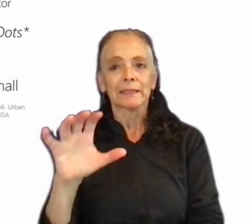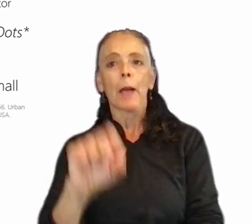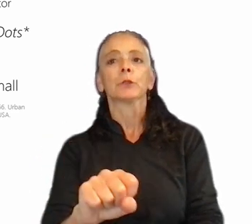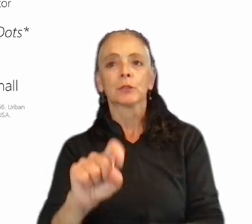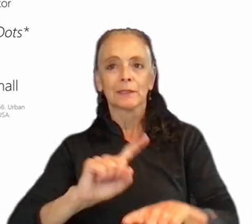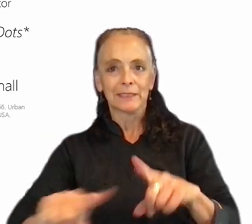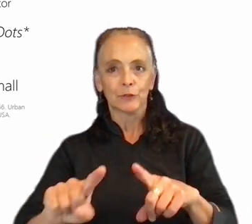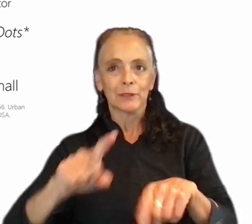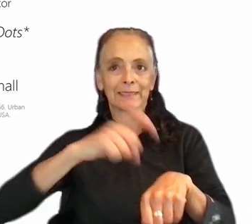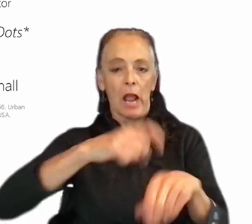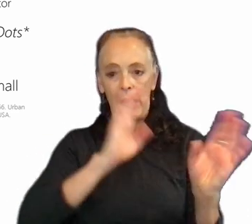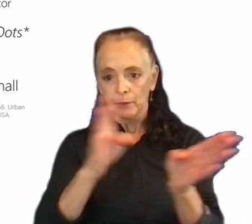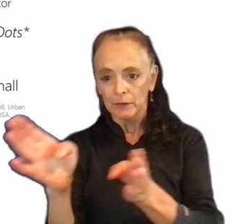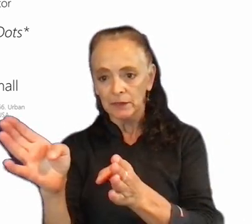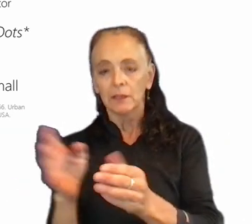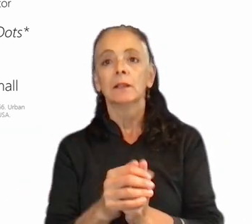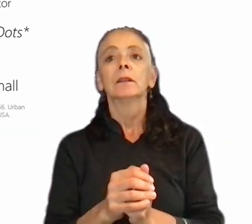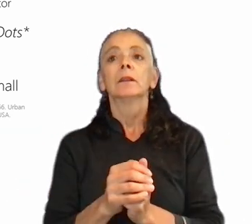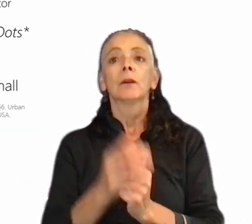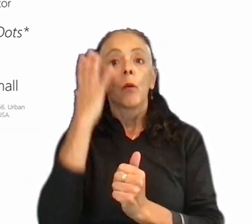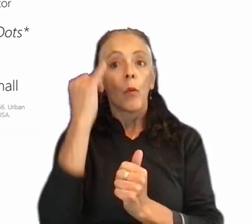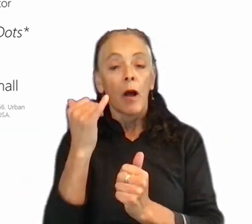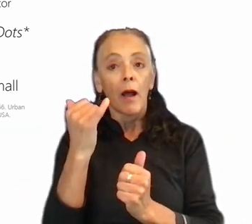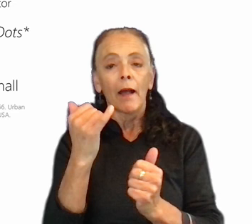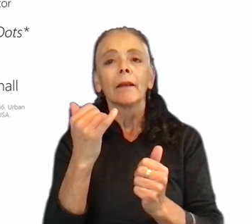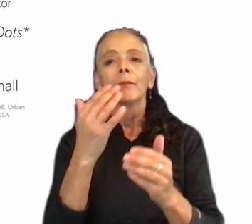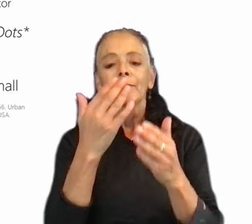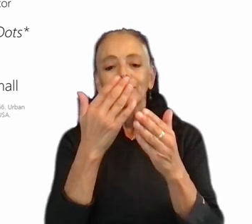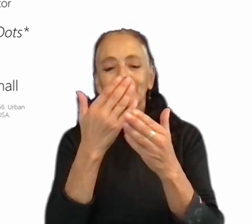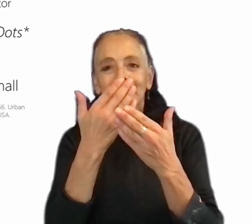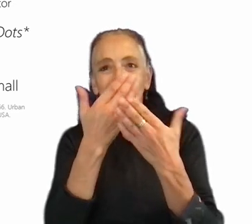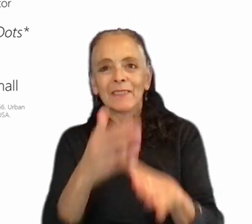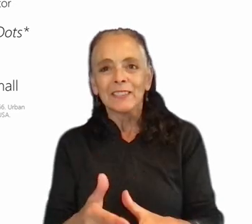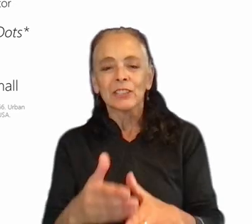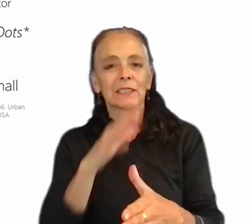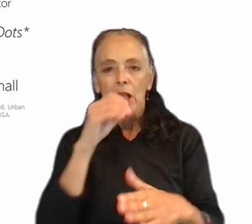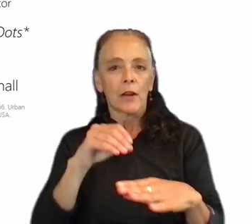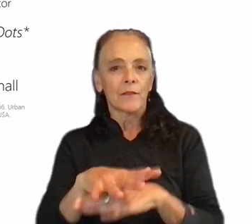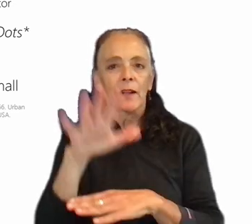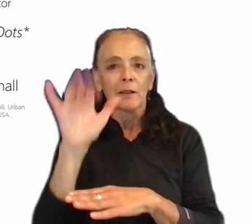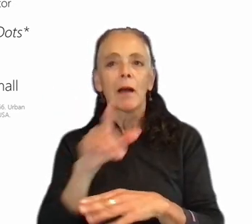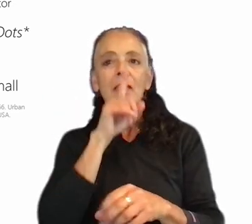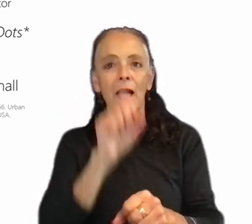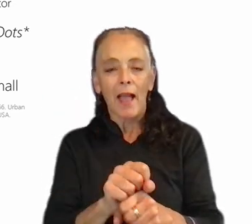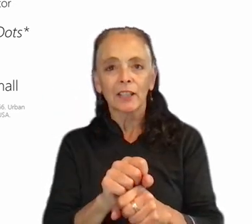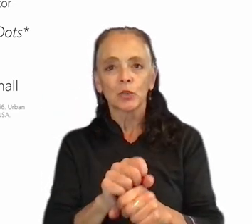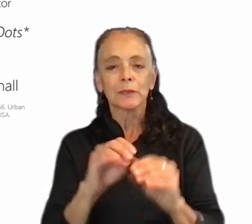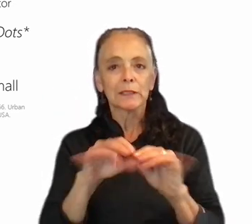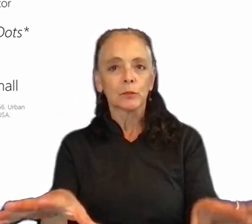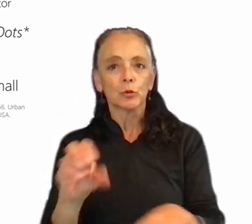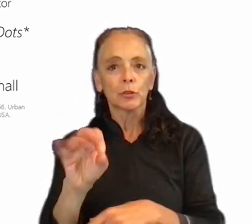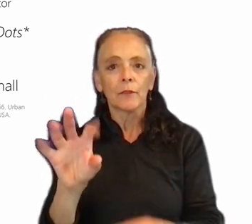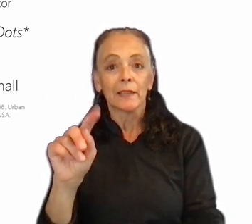points in time because the subdivision is basically not affected by the actual distribution of the